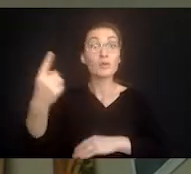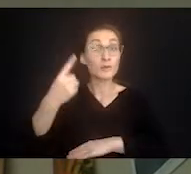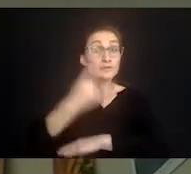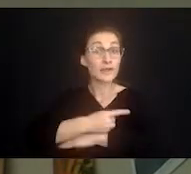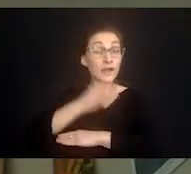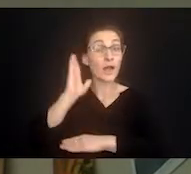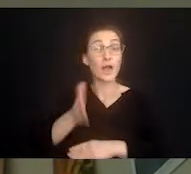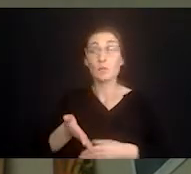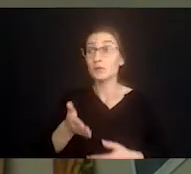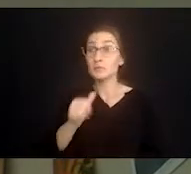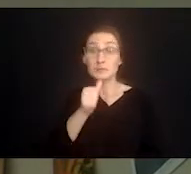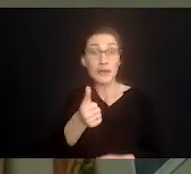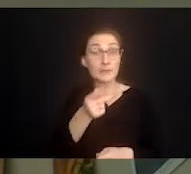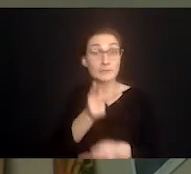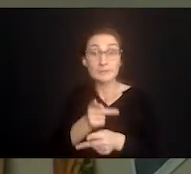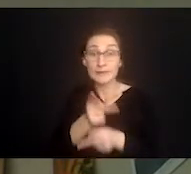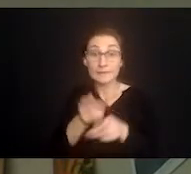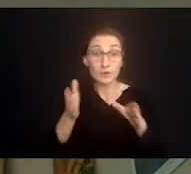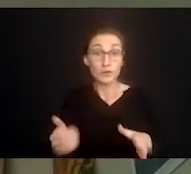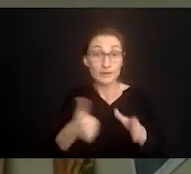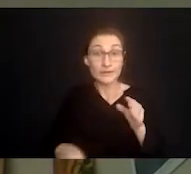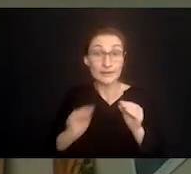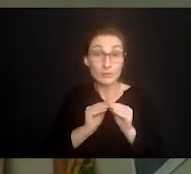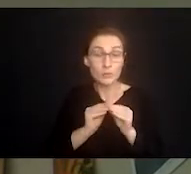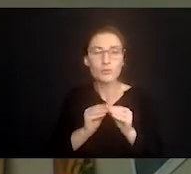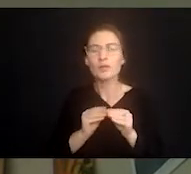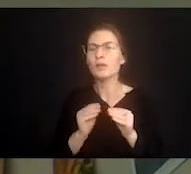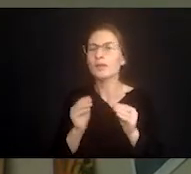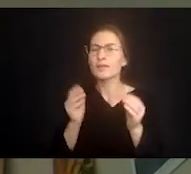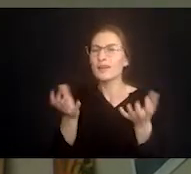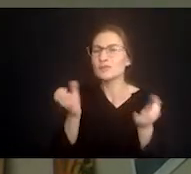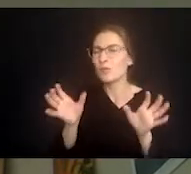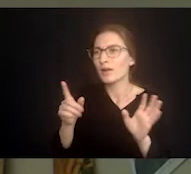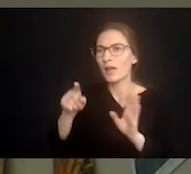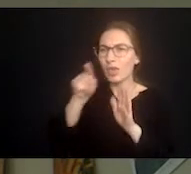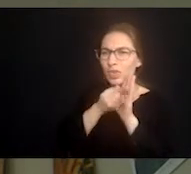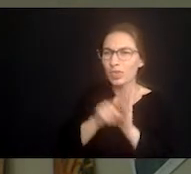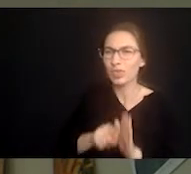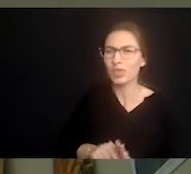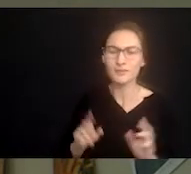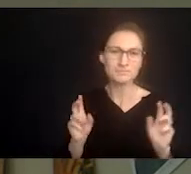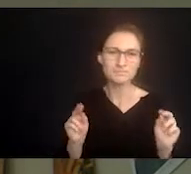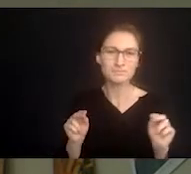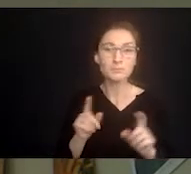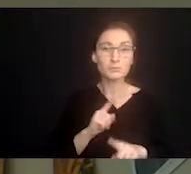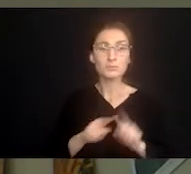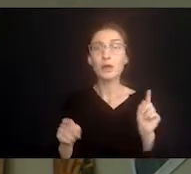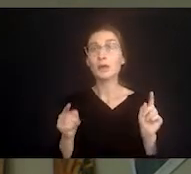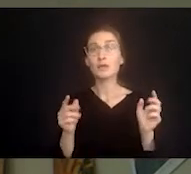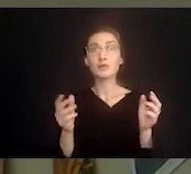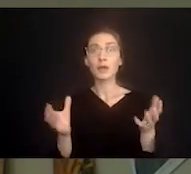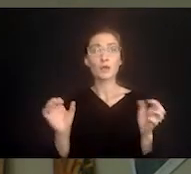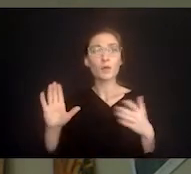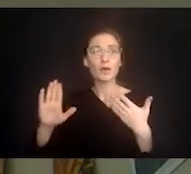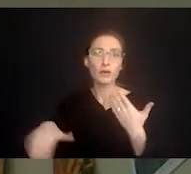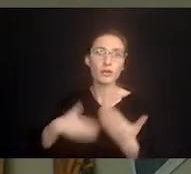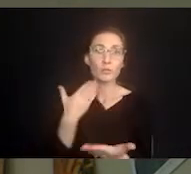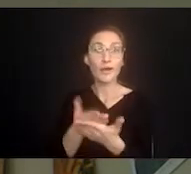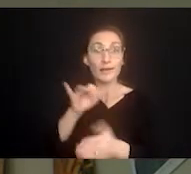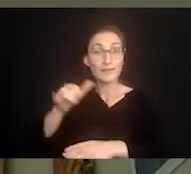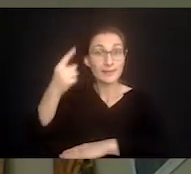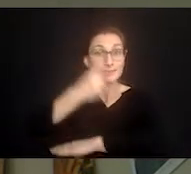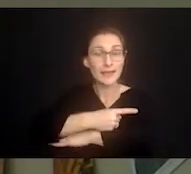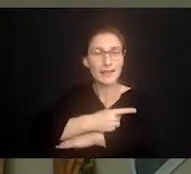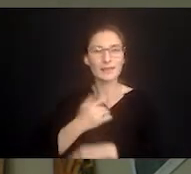anymore. I don't mean that to be morbid but I don't want to get to that day and then feel guilty about